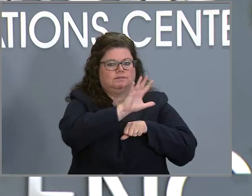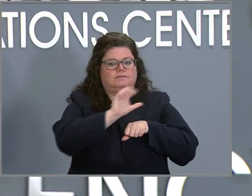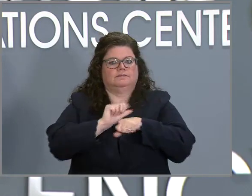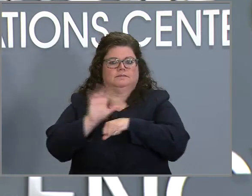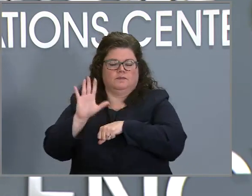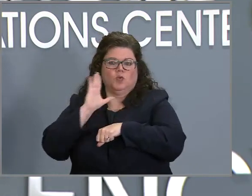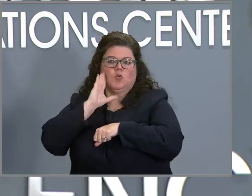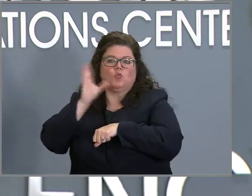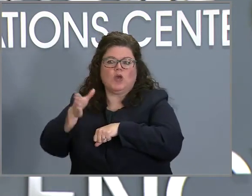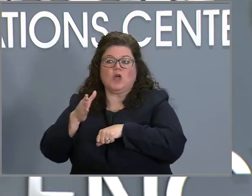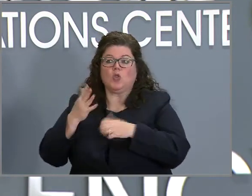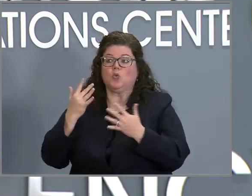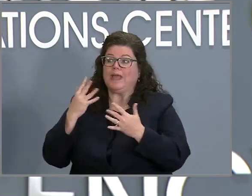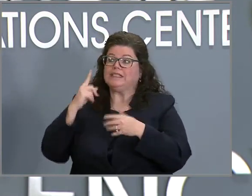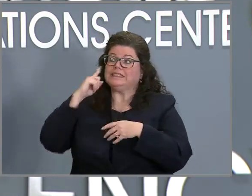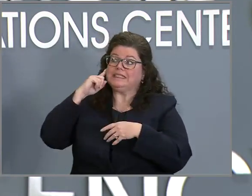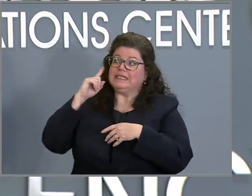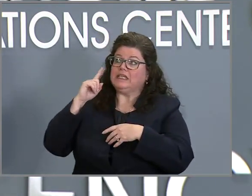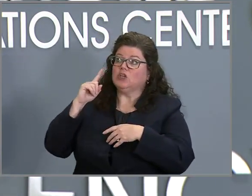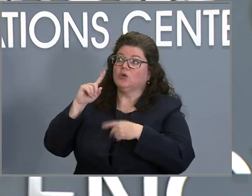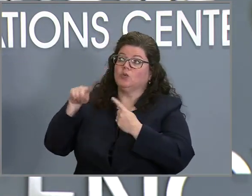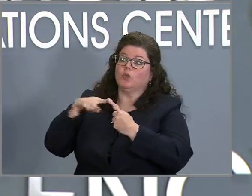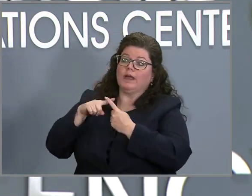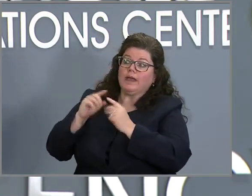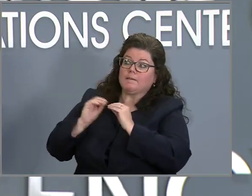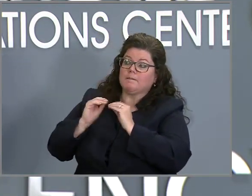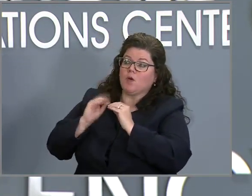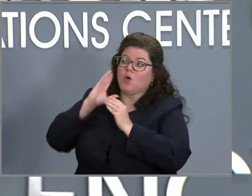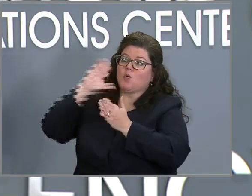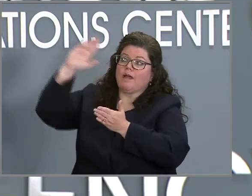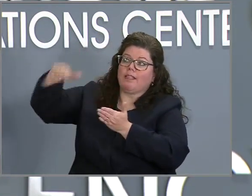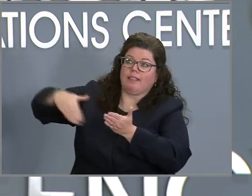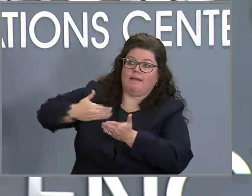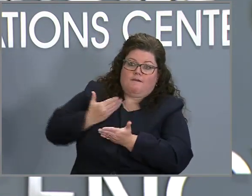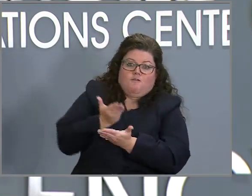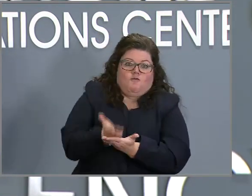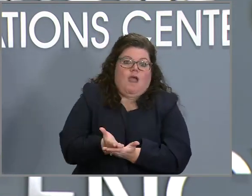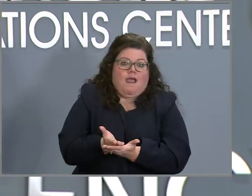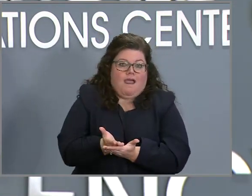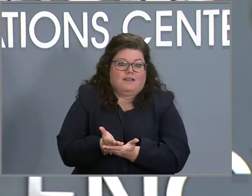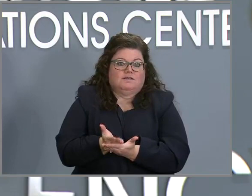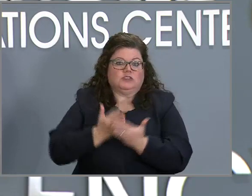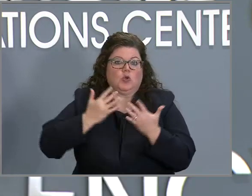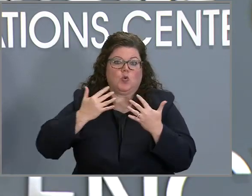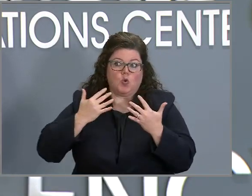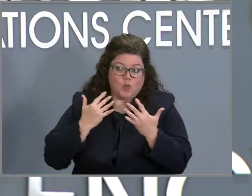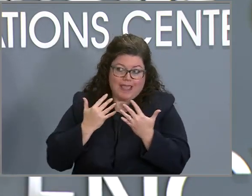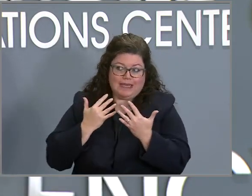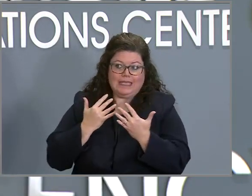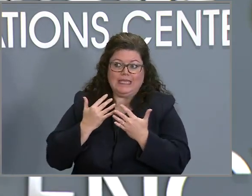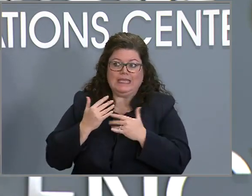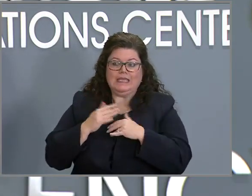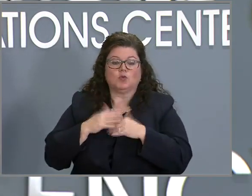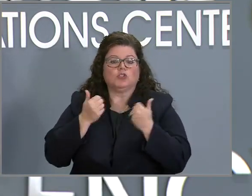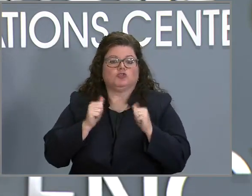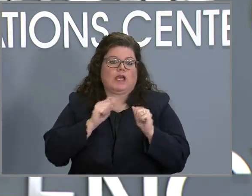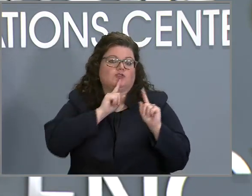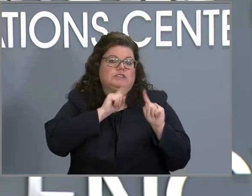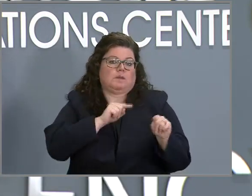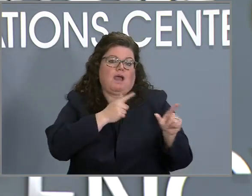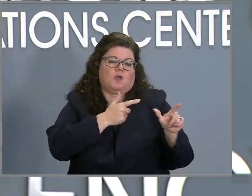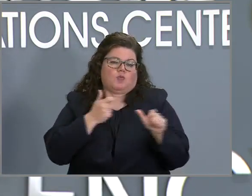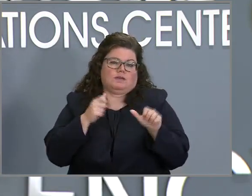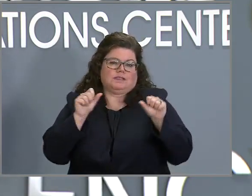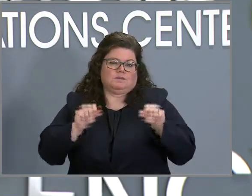those suppliers when they will be delivered. so we're working to respond to those requests, uh, as quickly as we can to